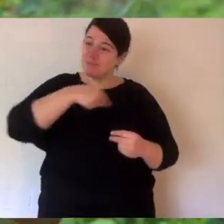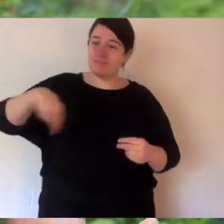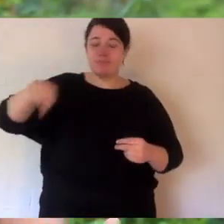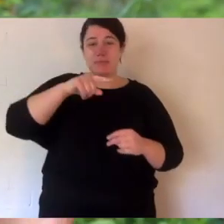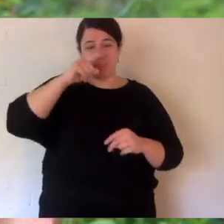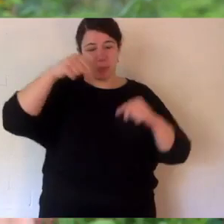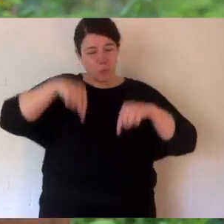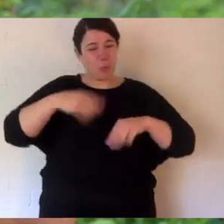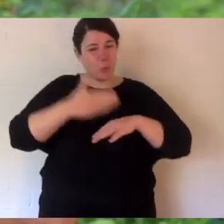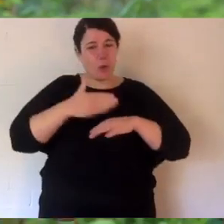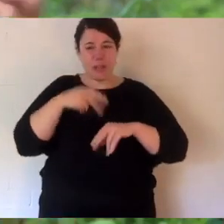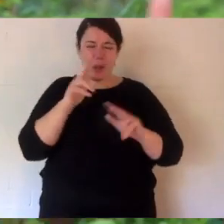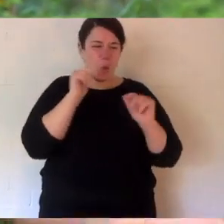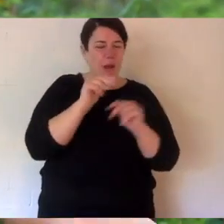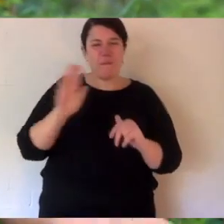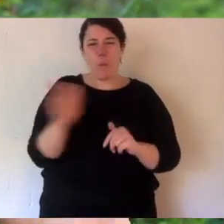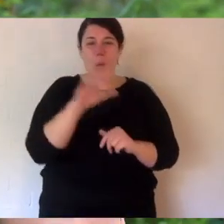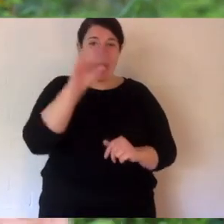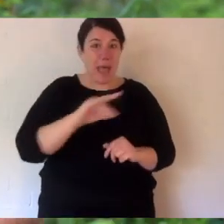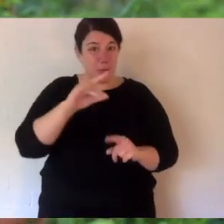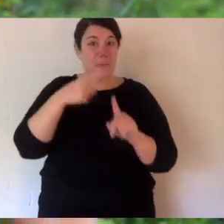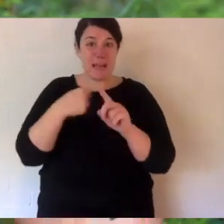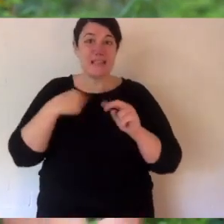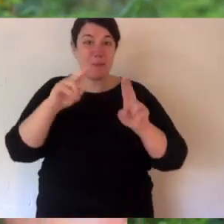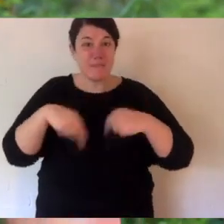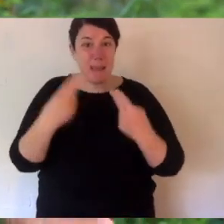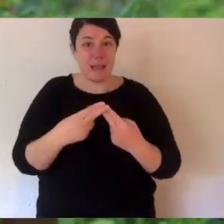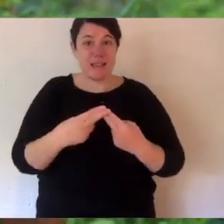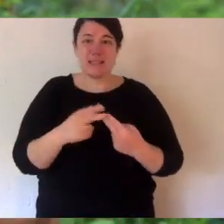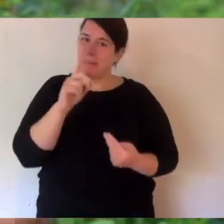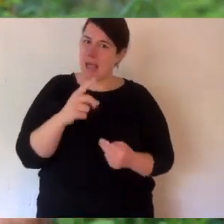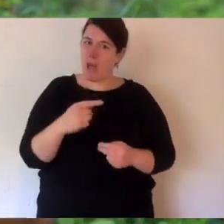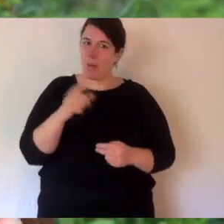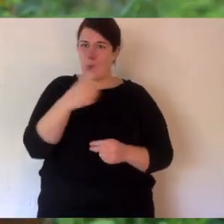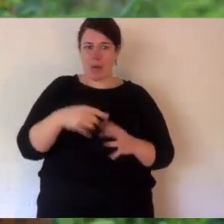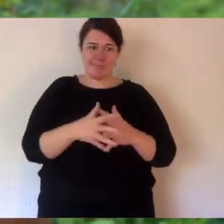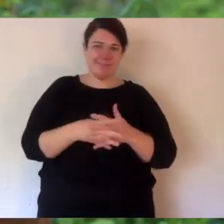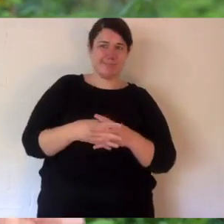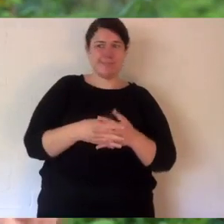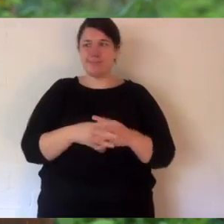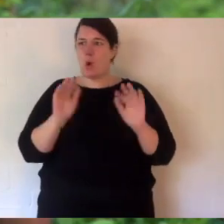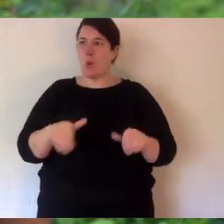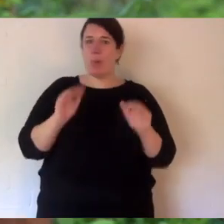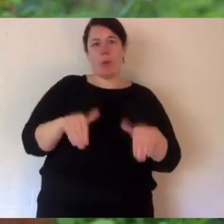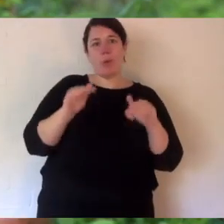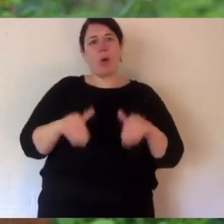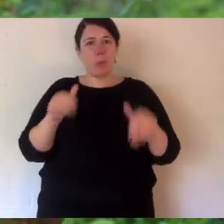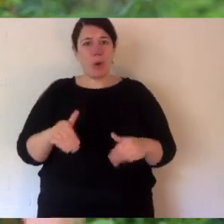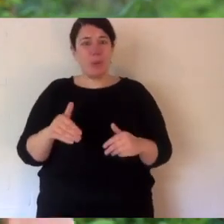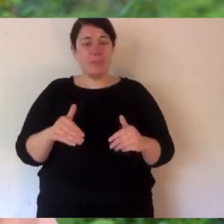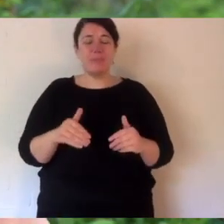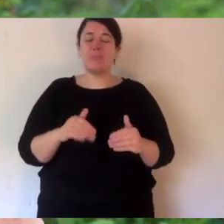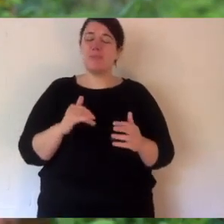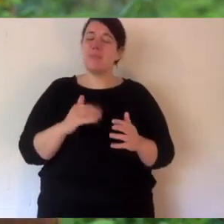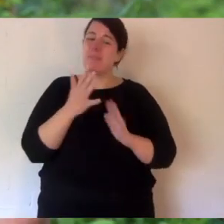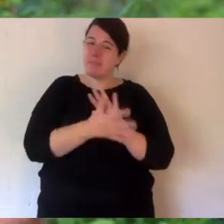The Keepers and I are looking after all of our animals and our families, but we all have a bit of extra time at the moment, like you probably do